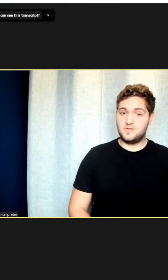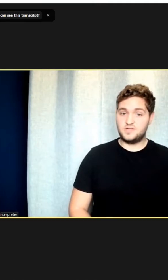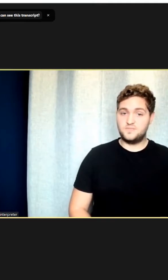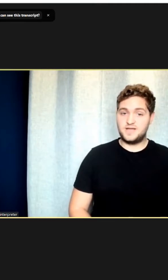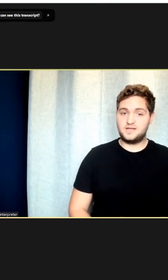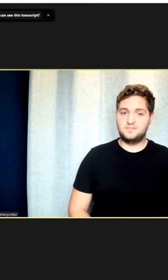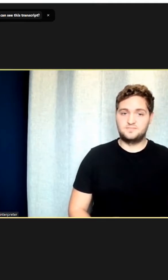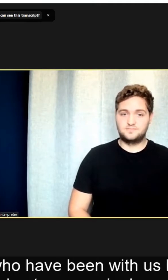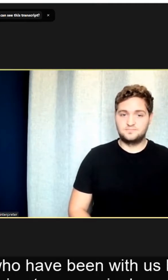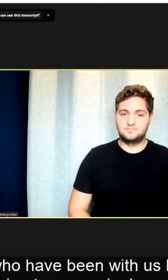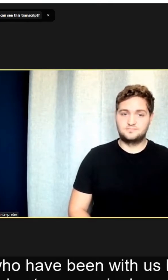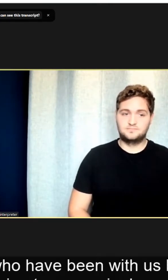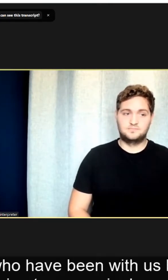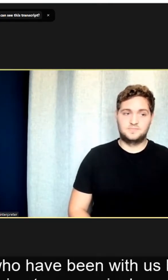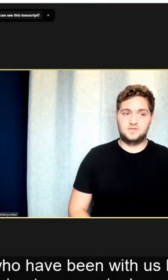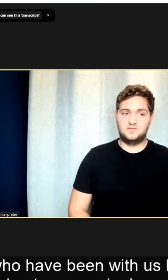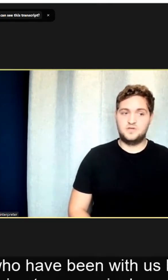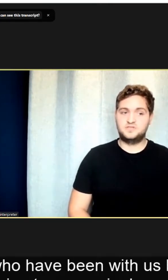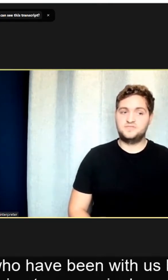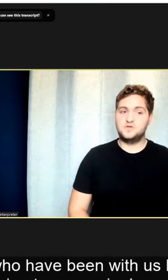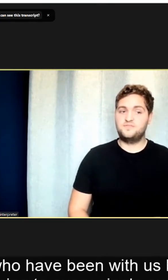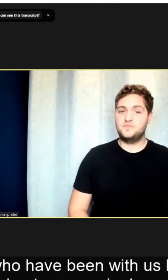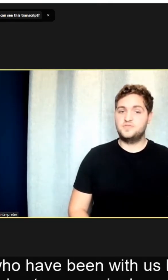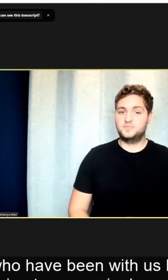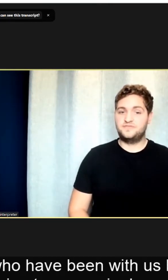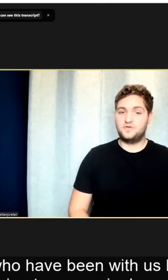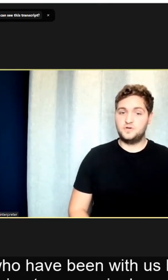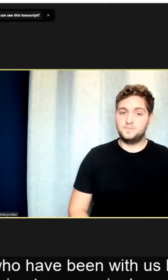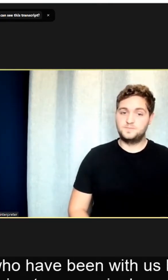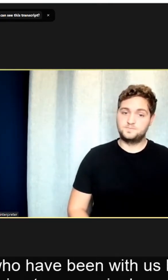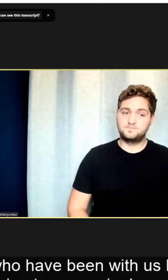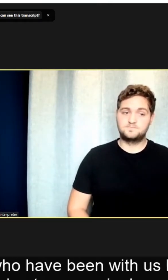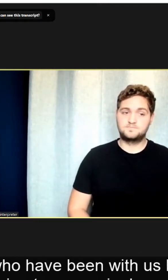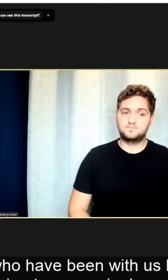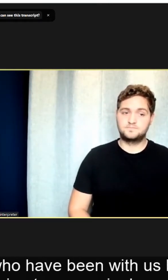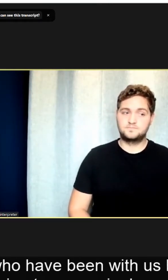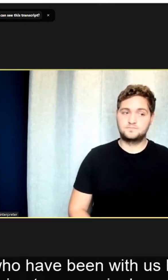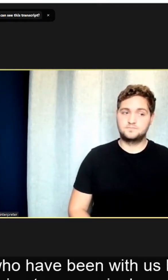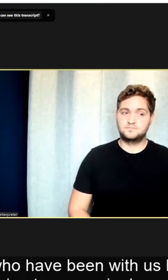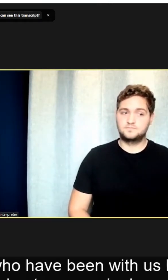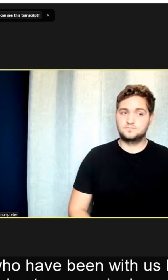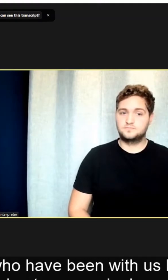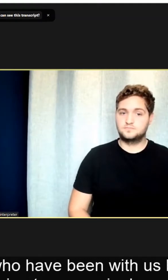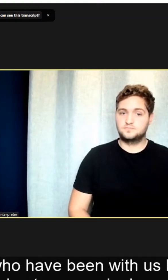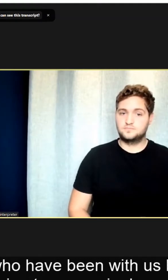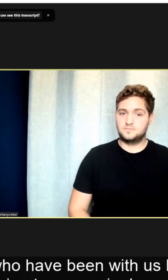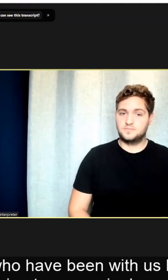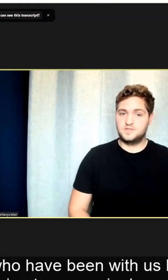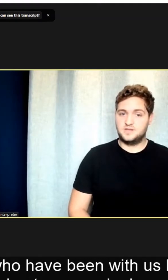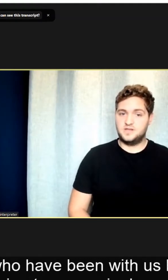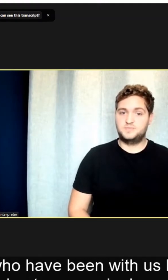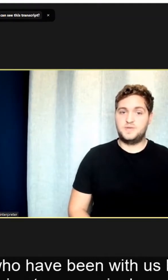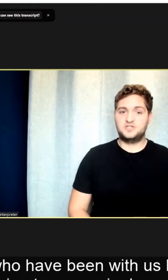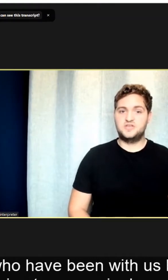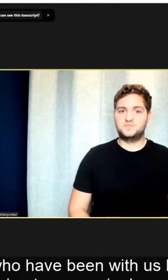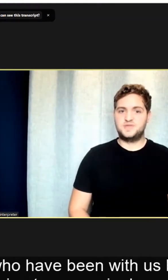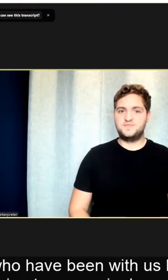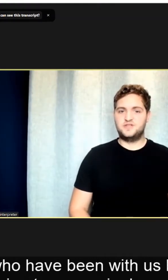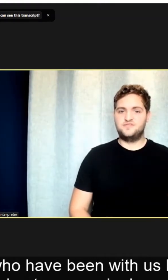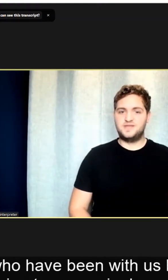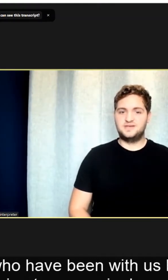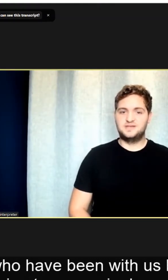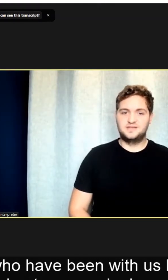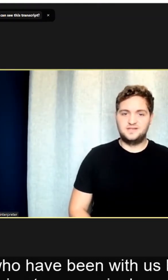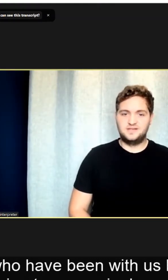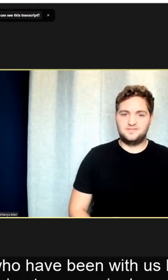Also welcome back those of you who have been with us before, especially those